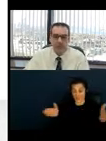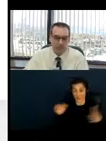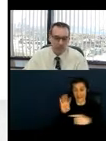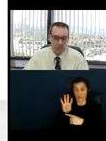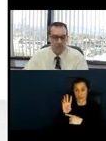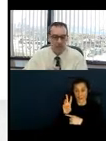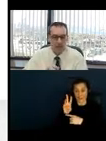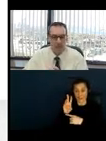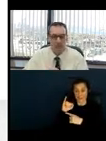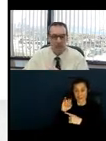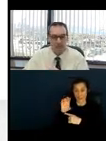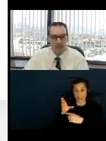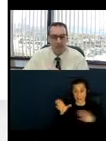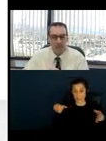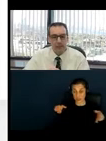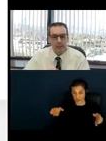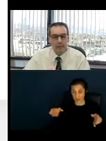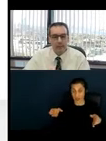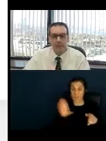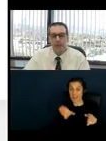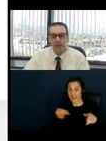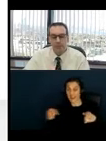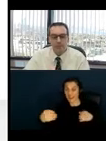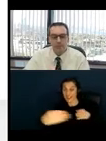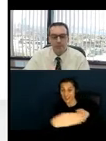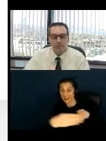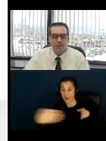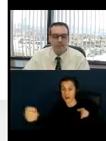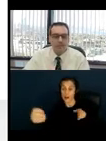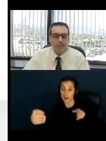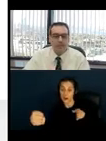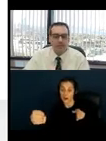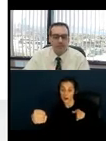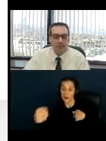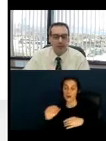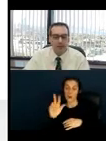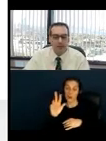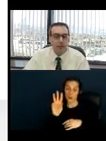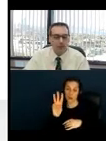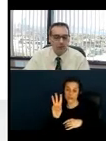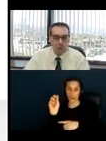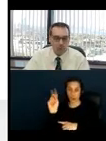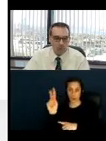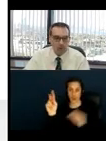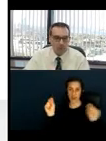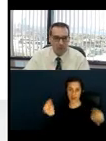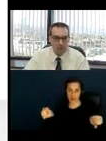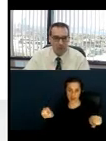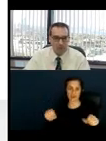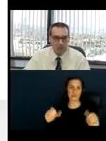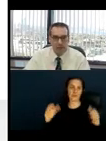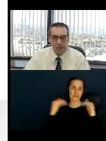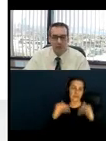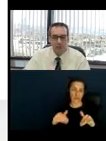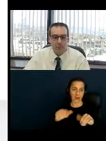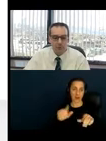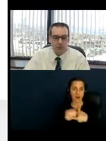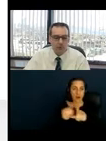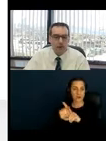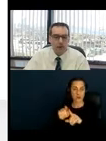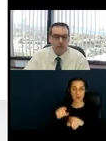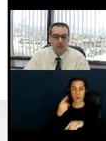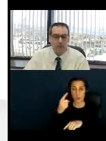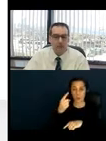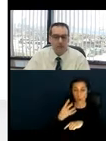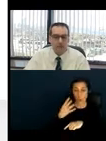easily and we can answer those later if needed. And it must be free from changes in the level that are over a quarter inch. Anything from a quarter